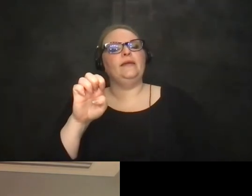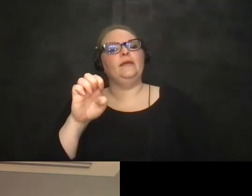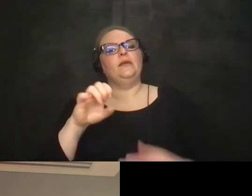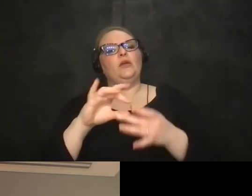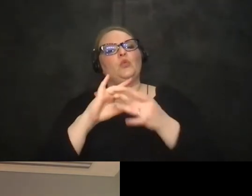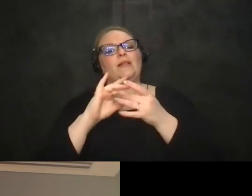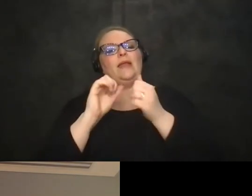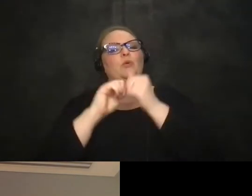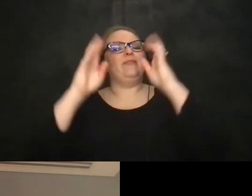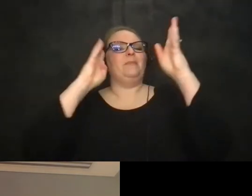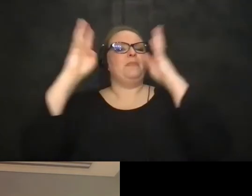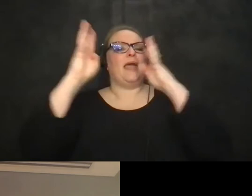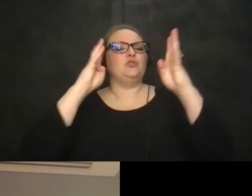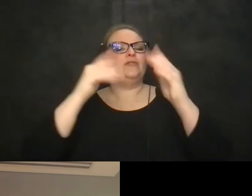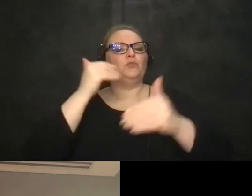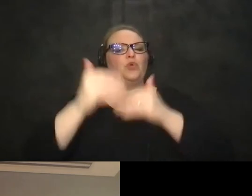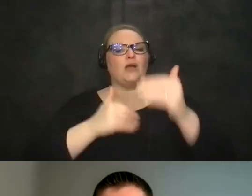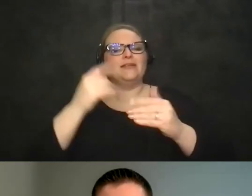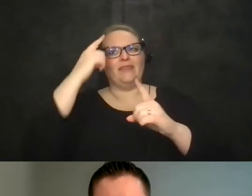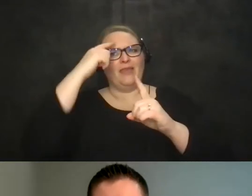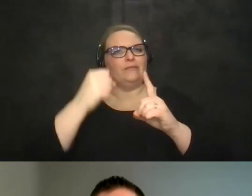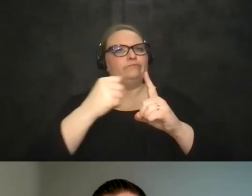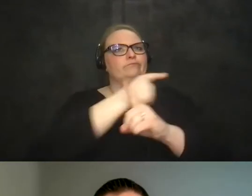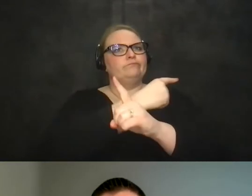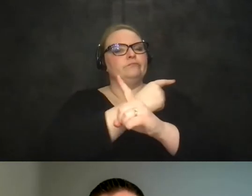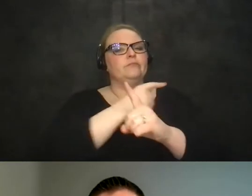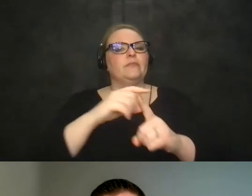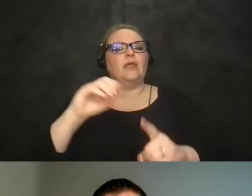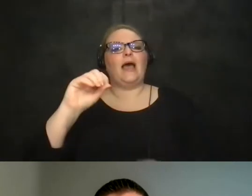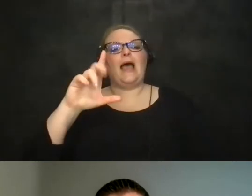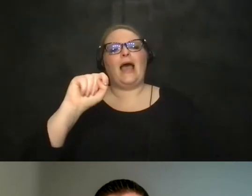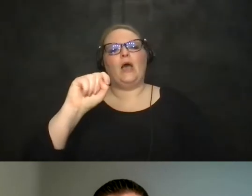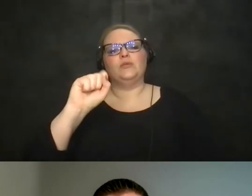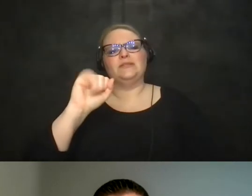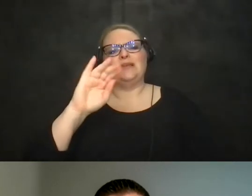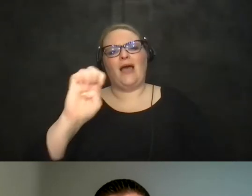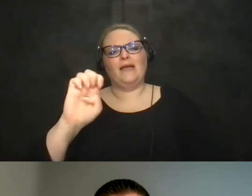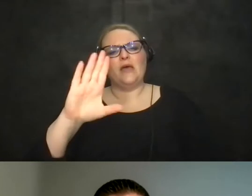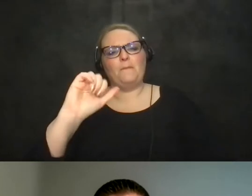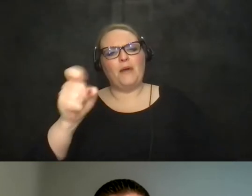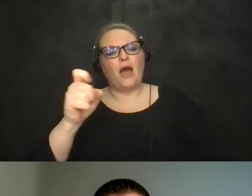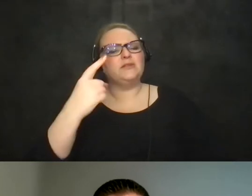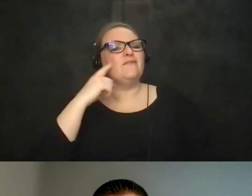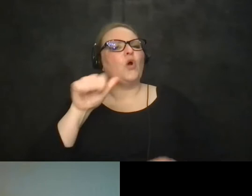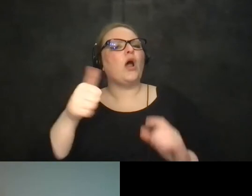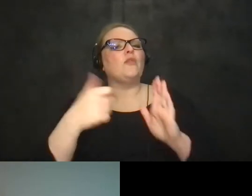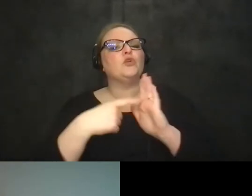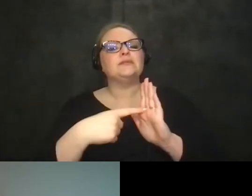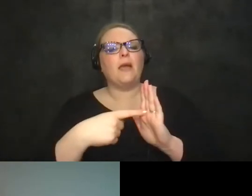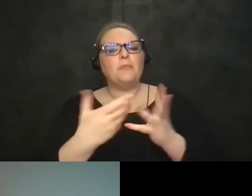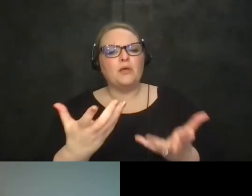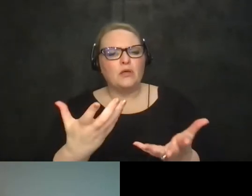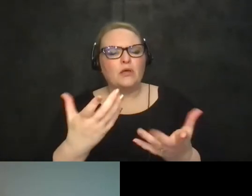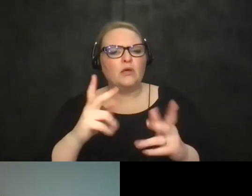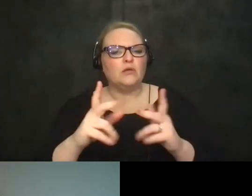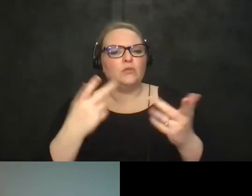imaginative process that that thinking outside the box to use the phrase you used um have you got any examples or other examples where people are